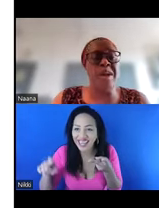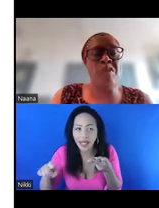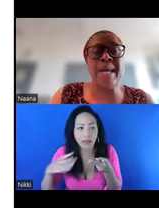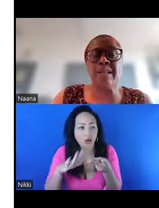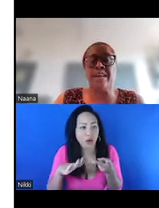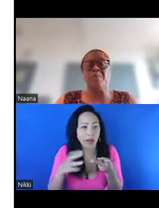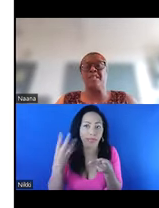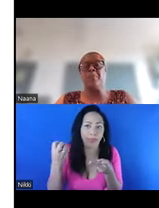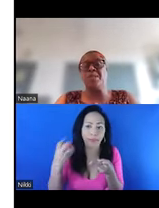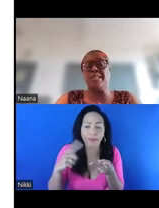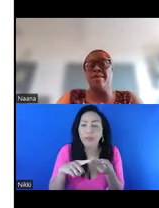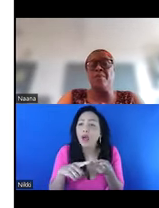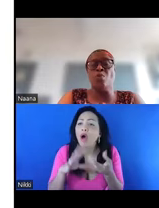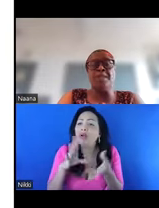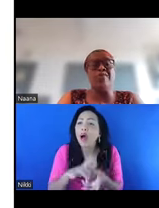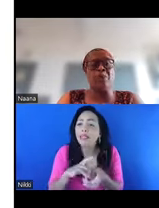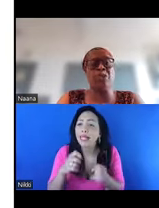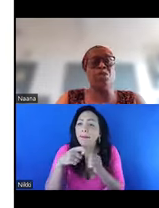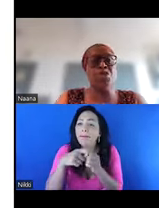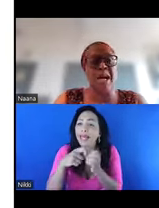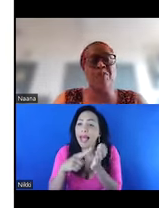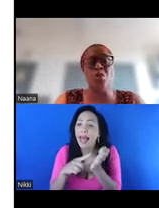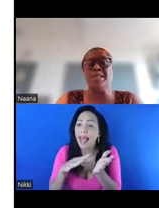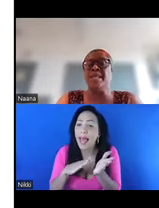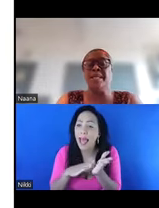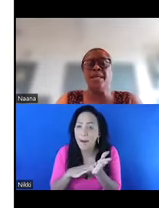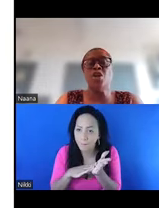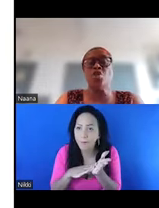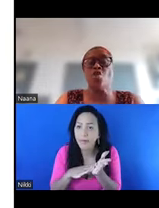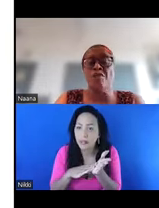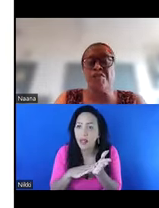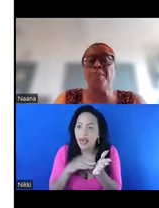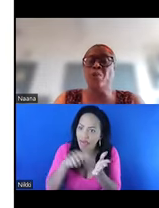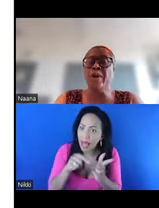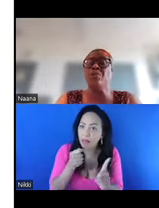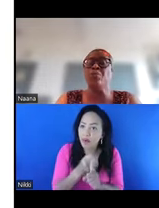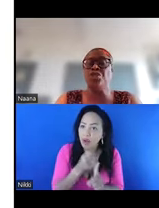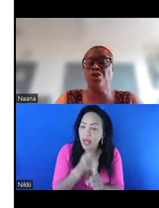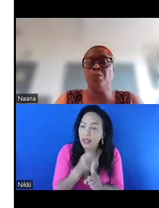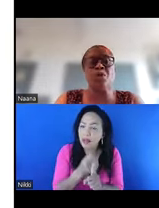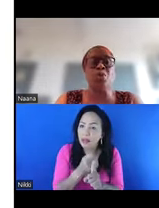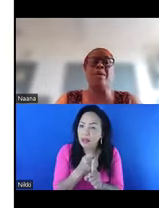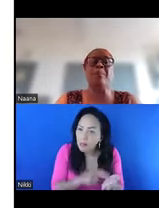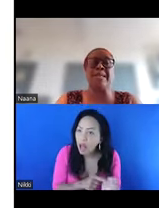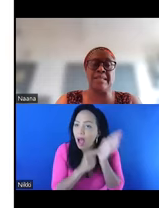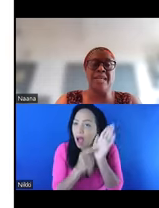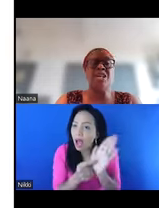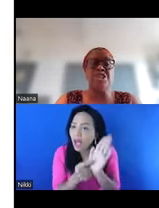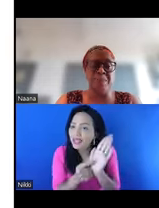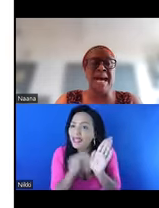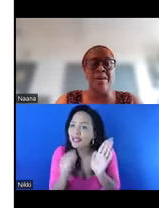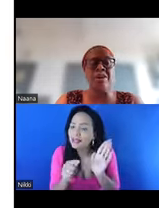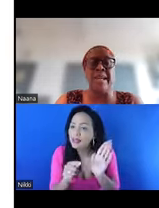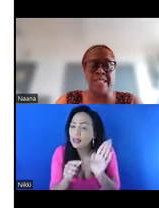the wave of Black Lives Matter protests around the world have brought into sharp focus the need to confront the ways in which Europe's colonial past